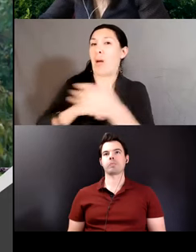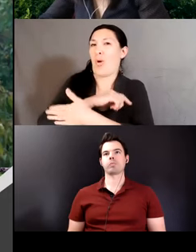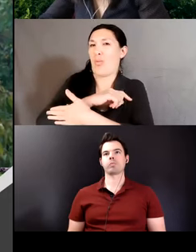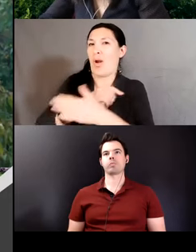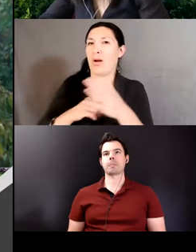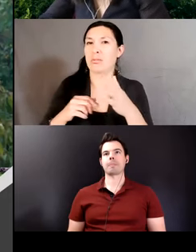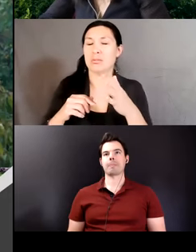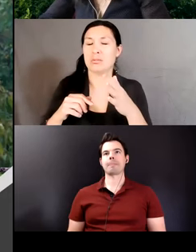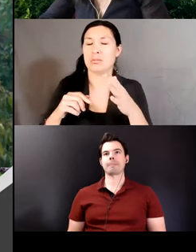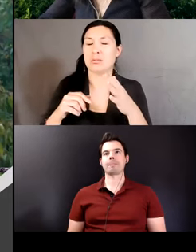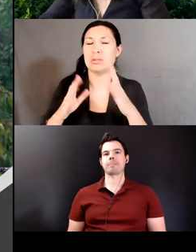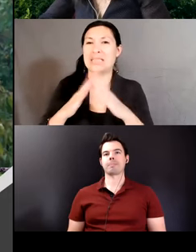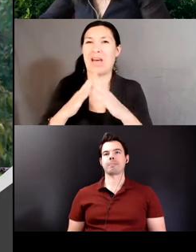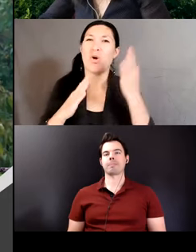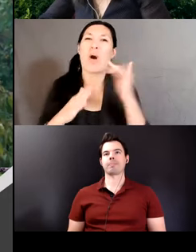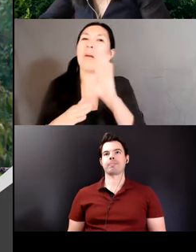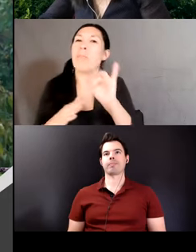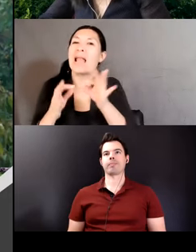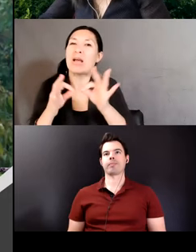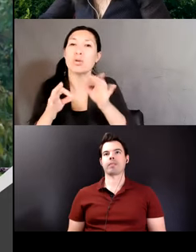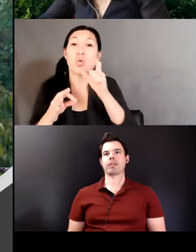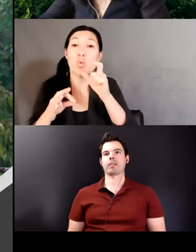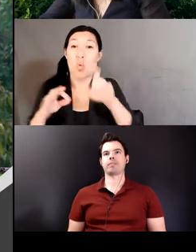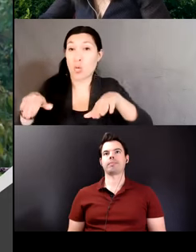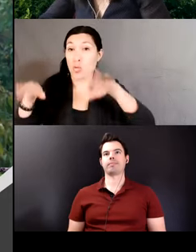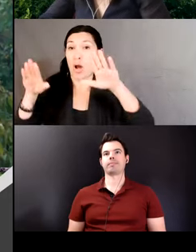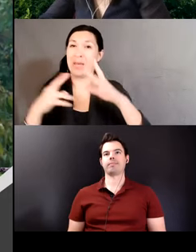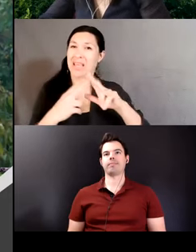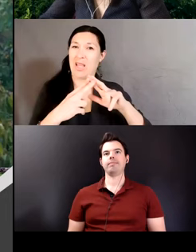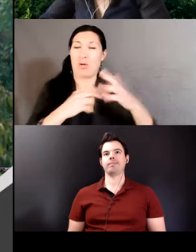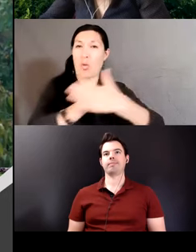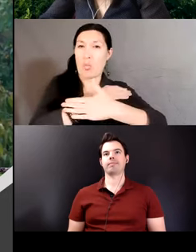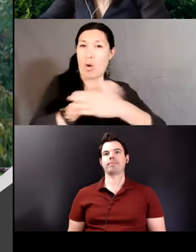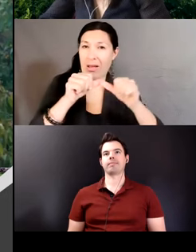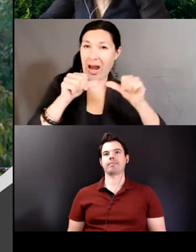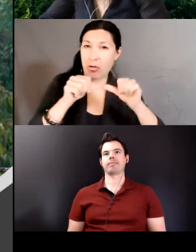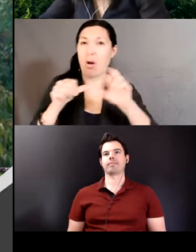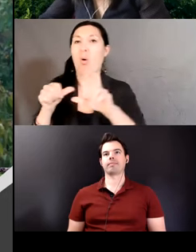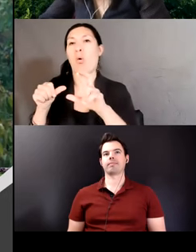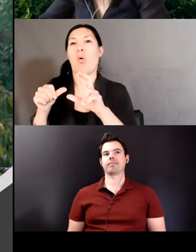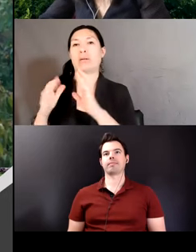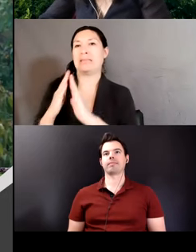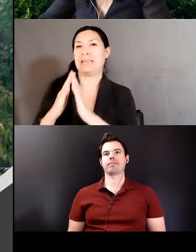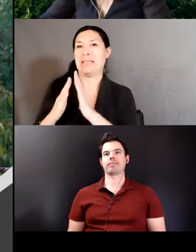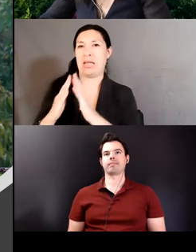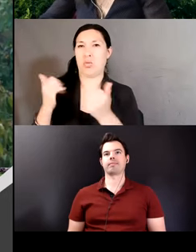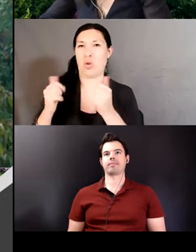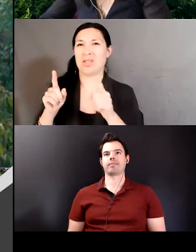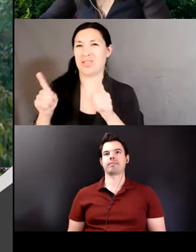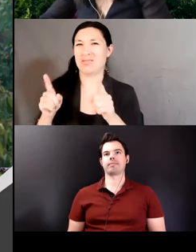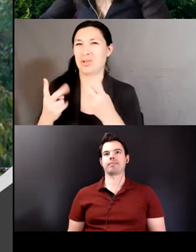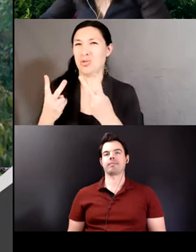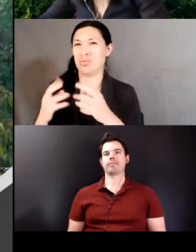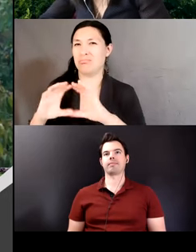speakers in two groups the ones who were born in a rural town and the ones who were born in an urban area indeed